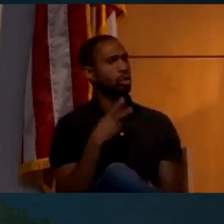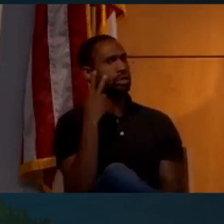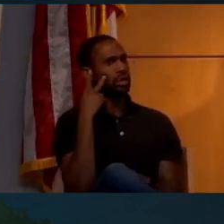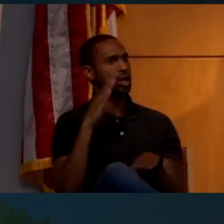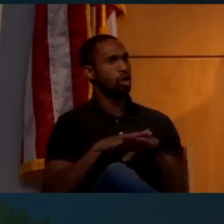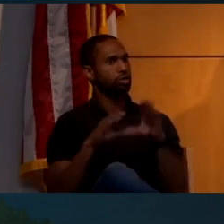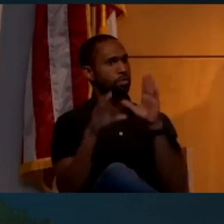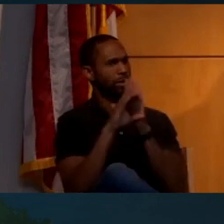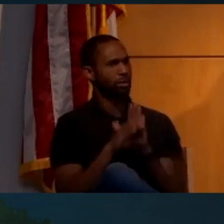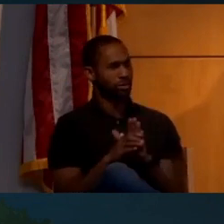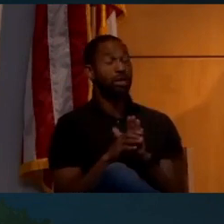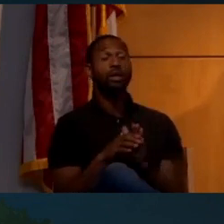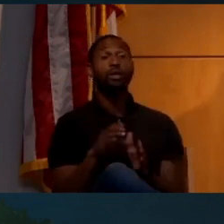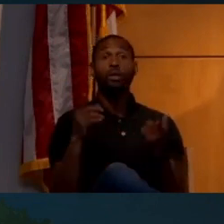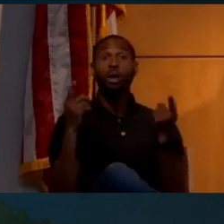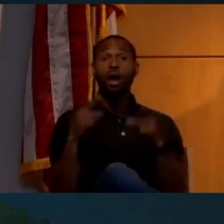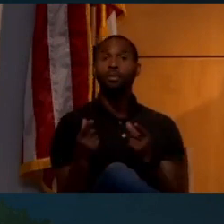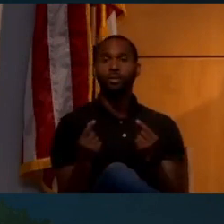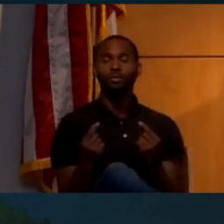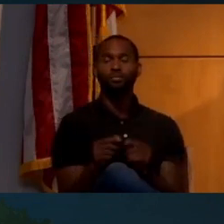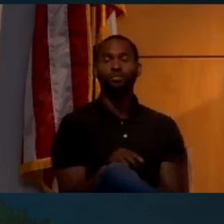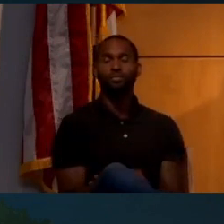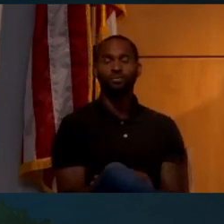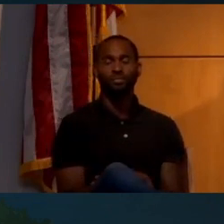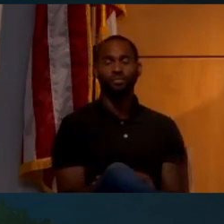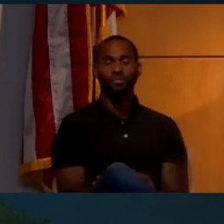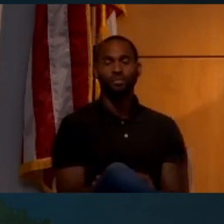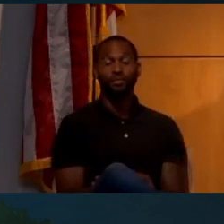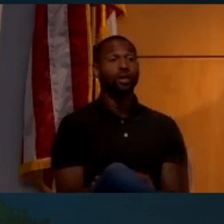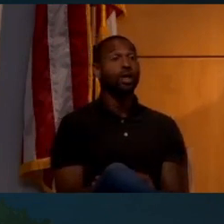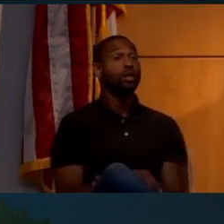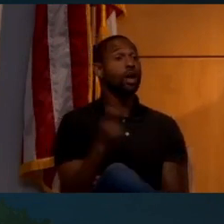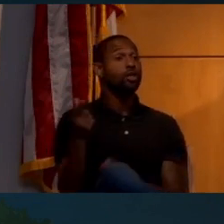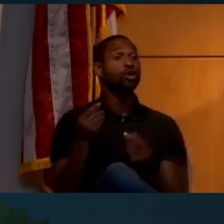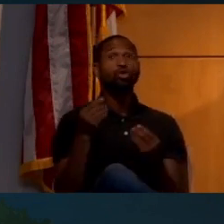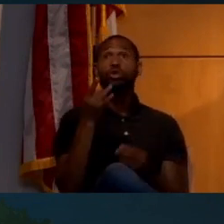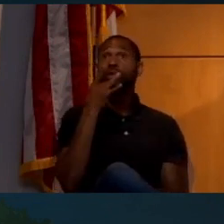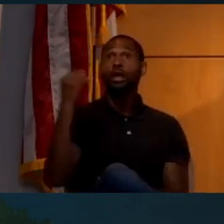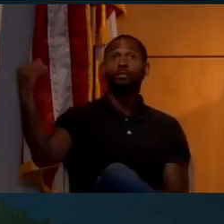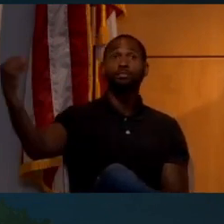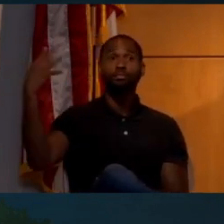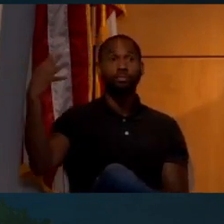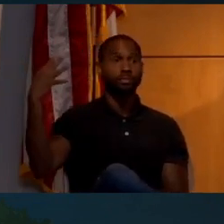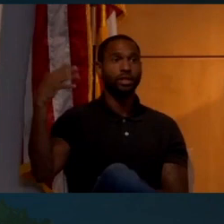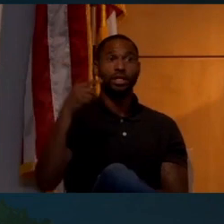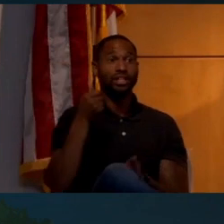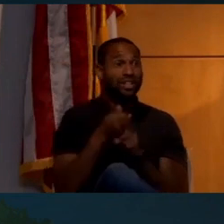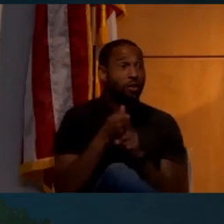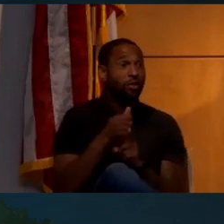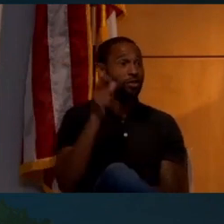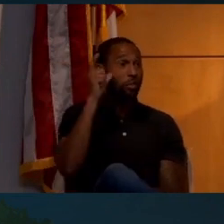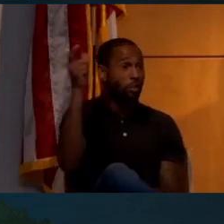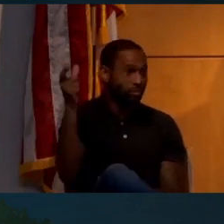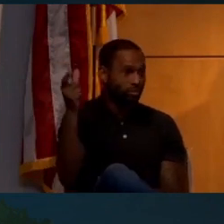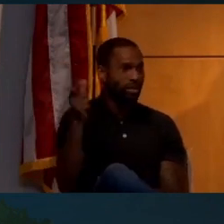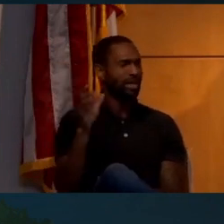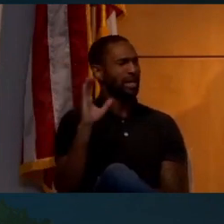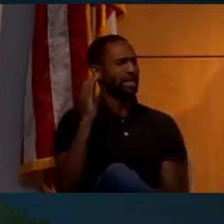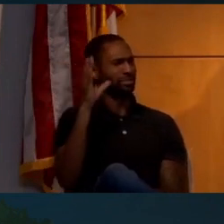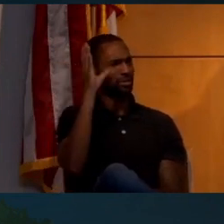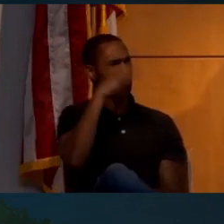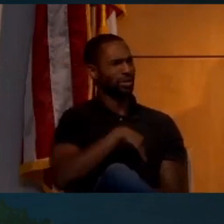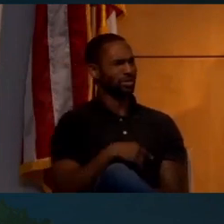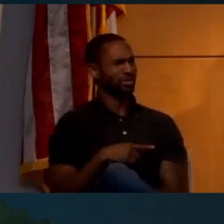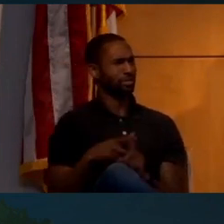seeing in these images. And it turns out the other source of light is the Moon. And that seems kind of